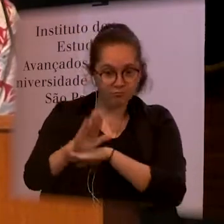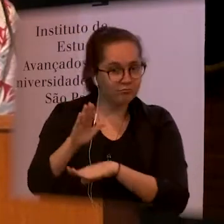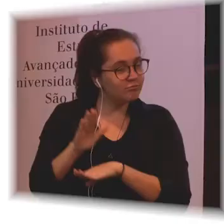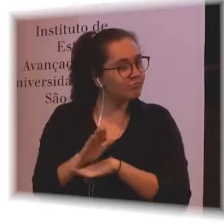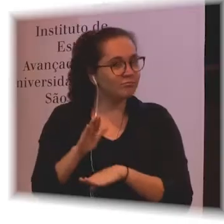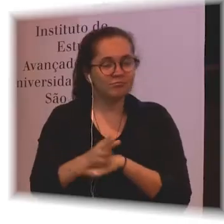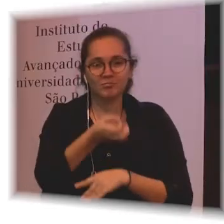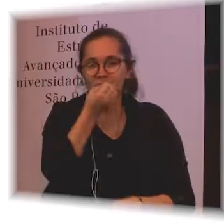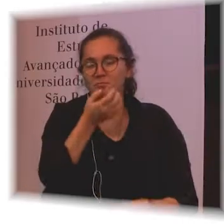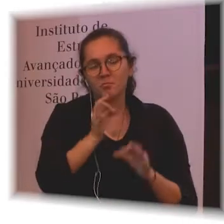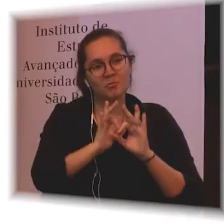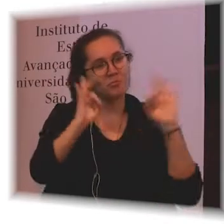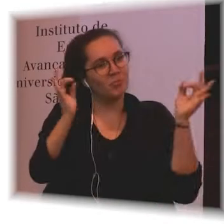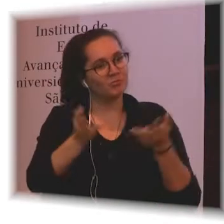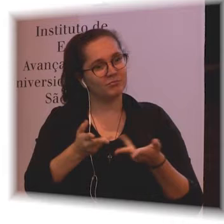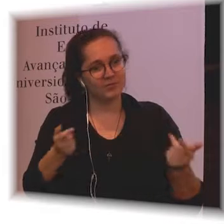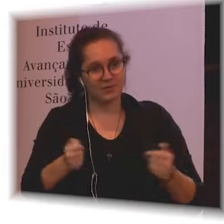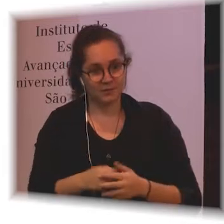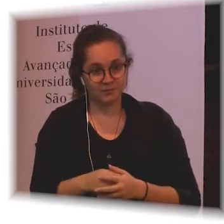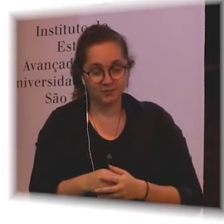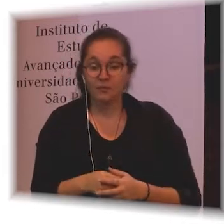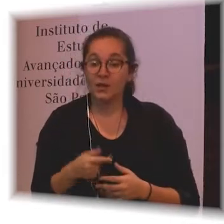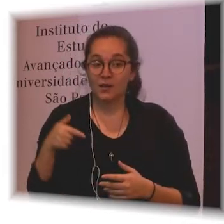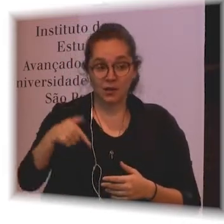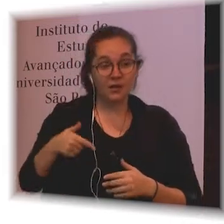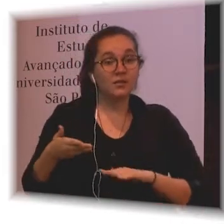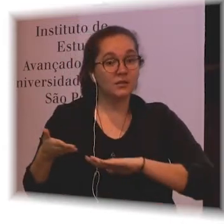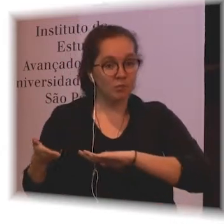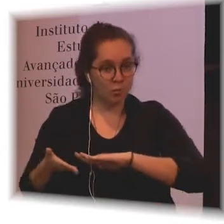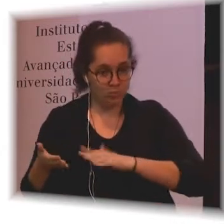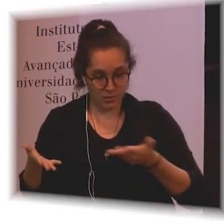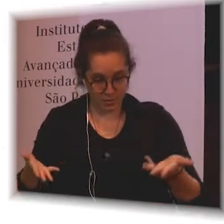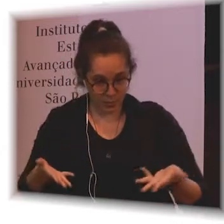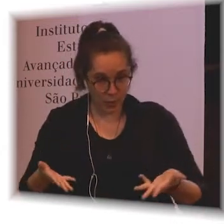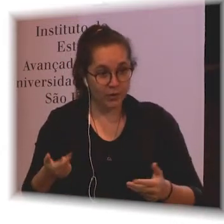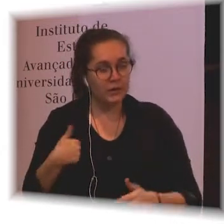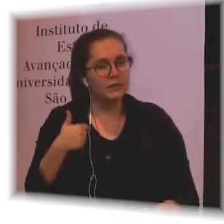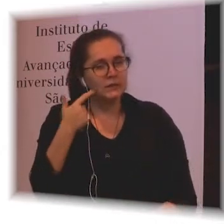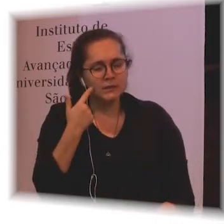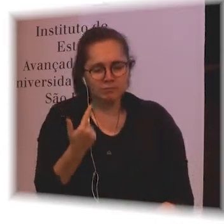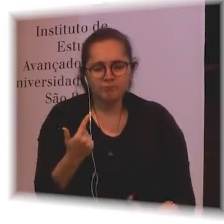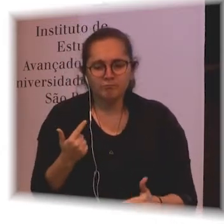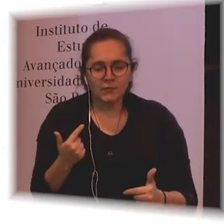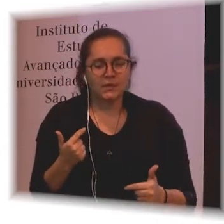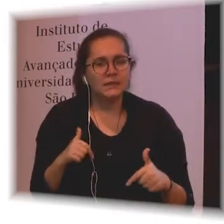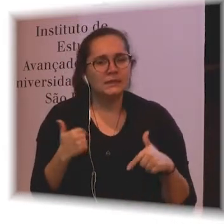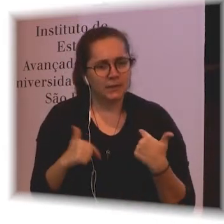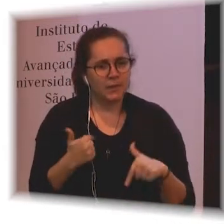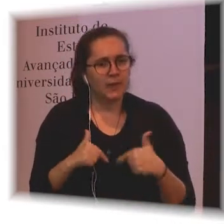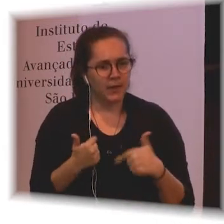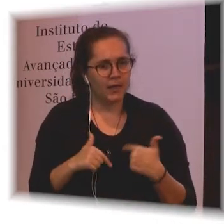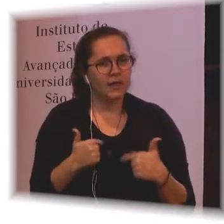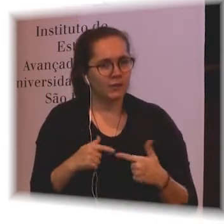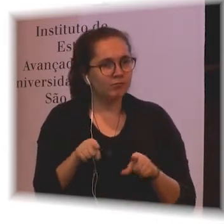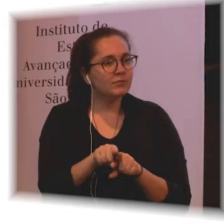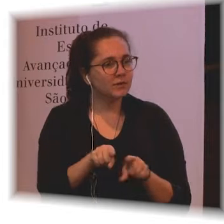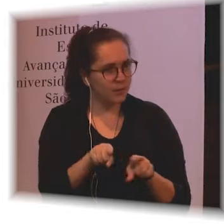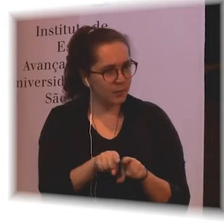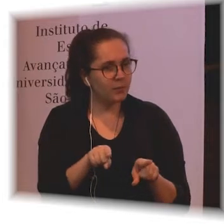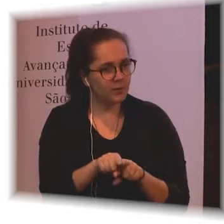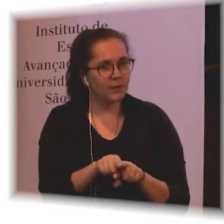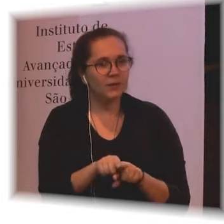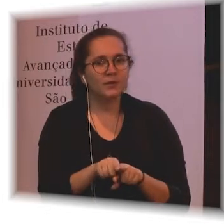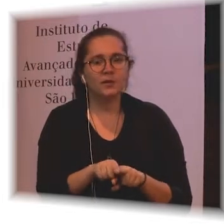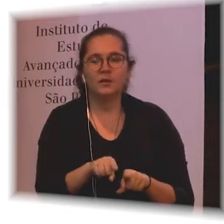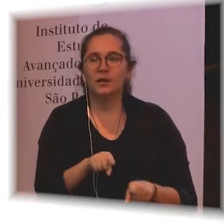And we're now working on doing something similar in Myanmar with prostheses. And we've just done a study in Guatemala on